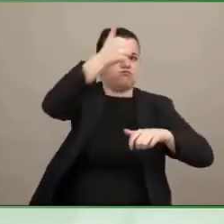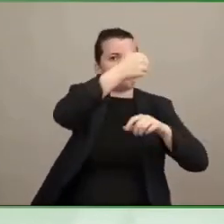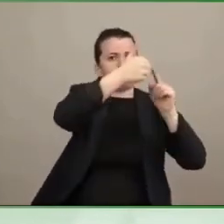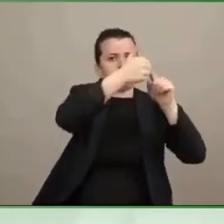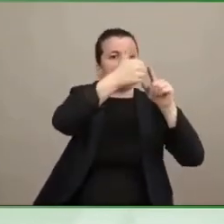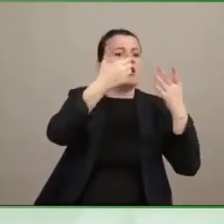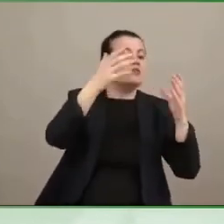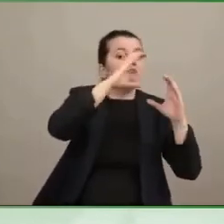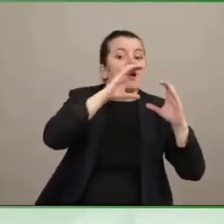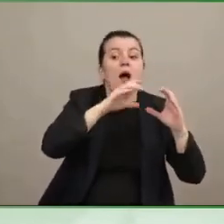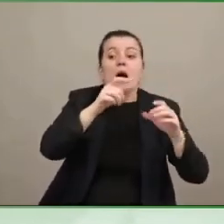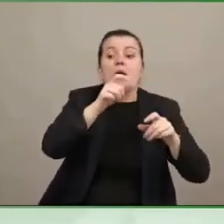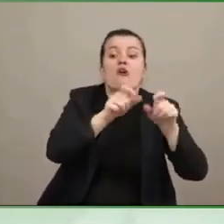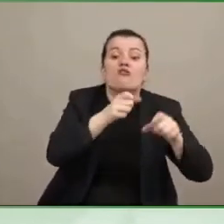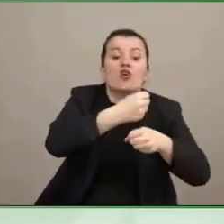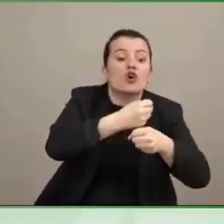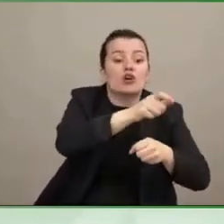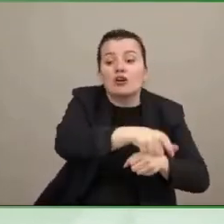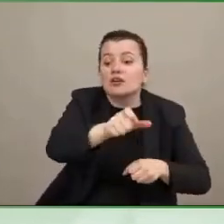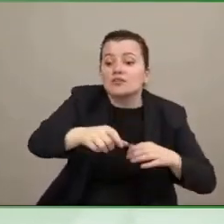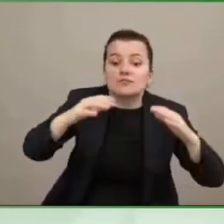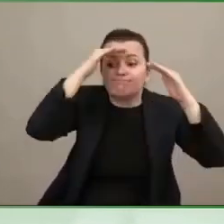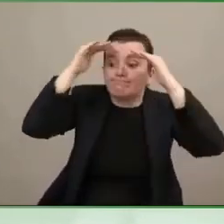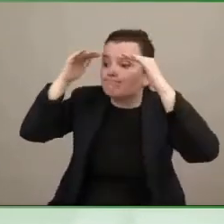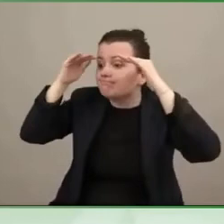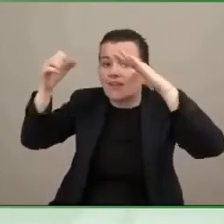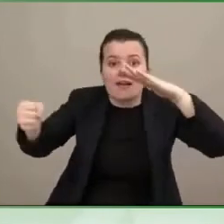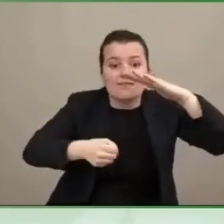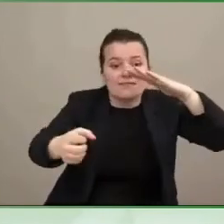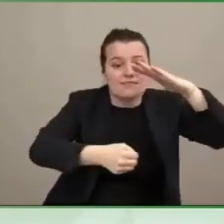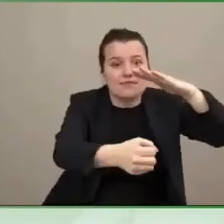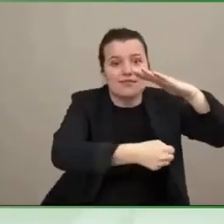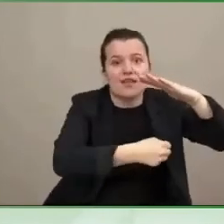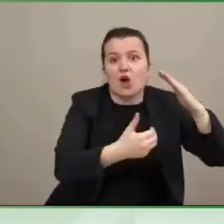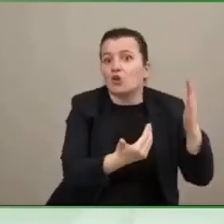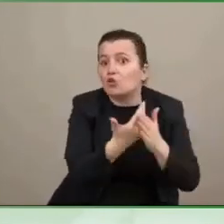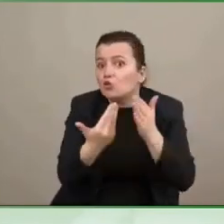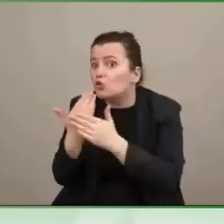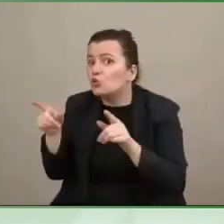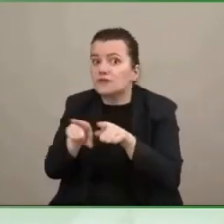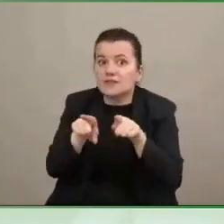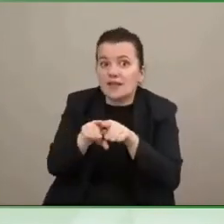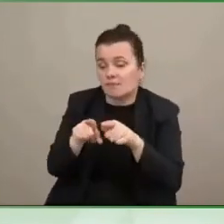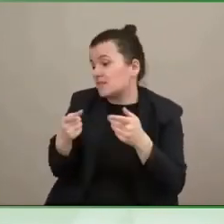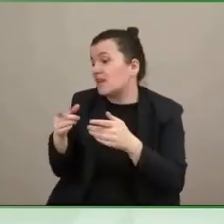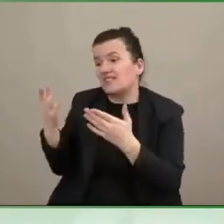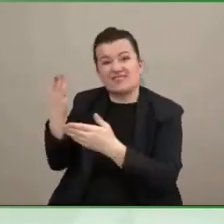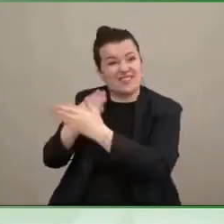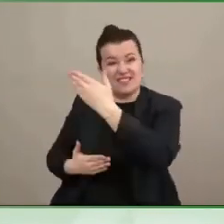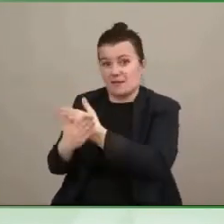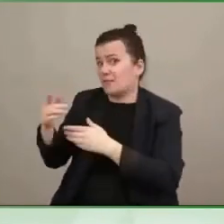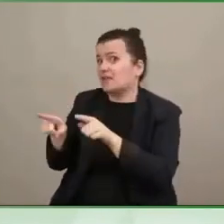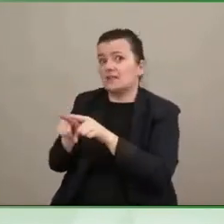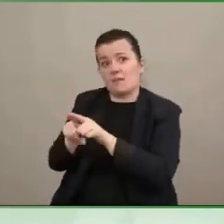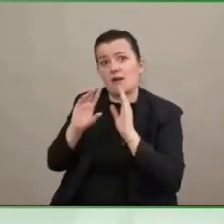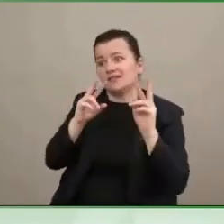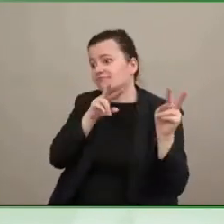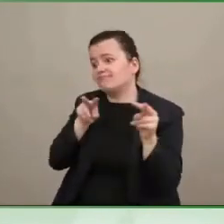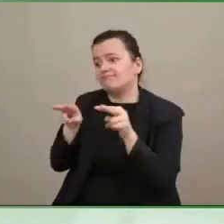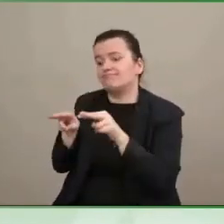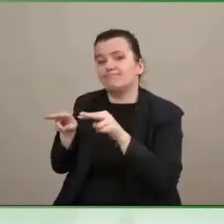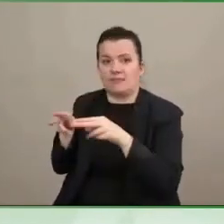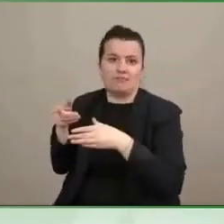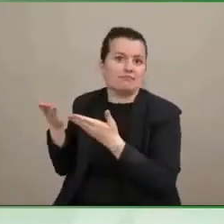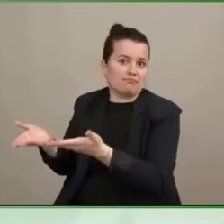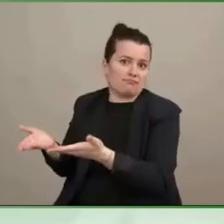employees. And people with disabilities are part of that pool that need to be considered. We also have a project with the